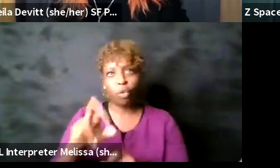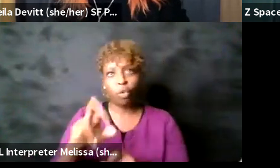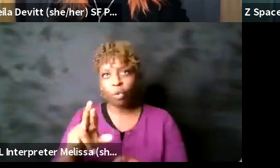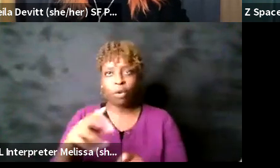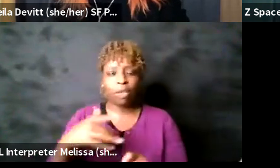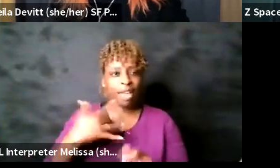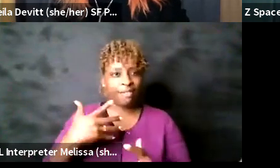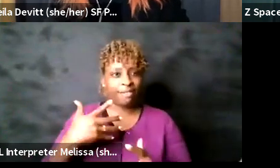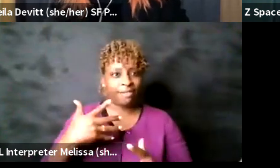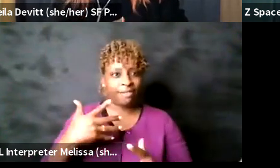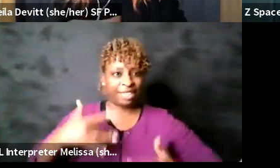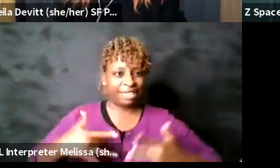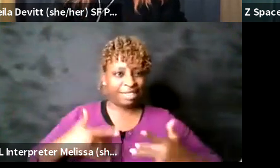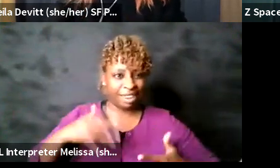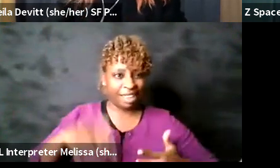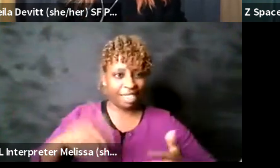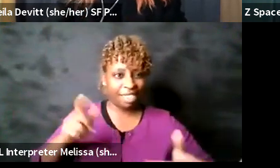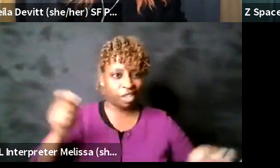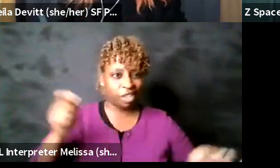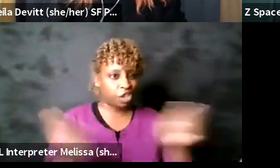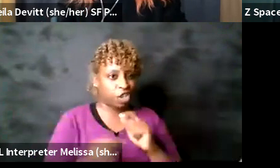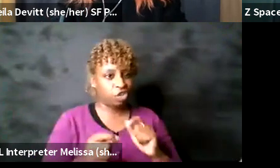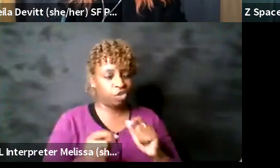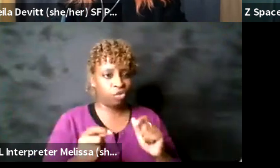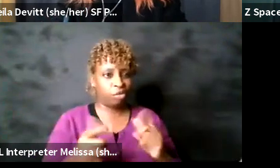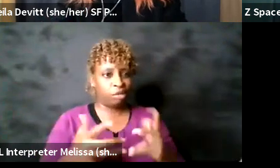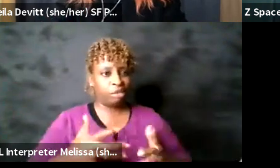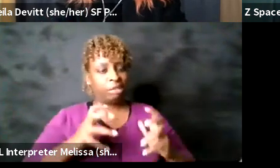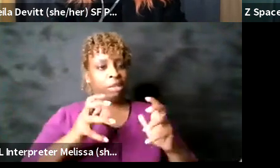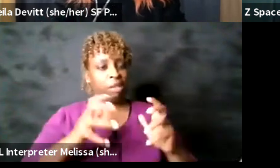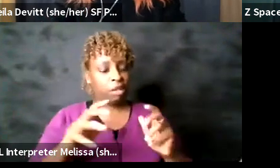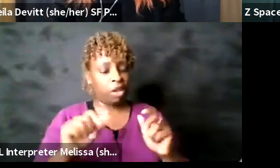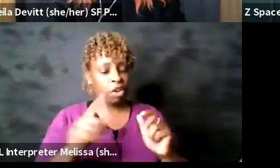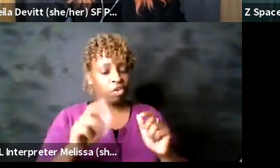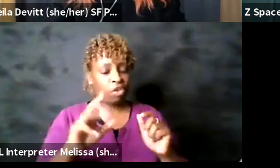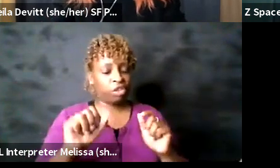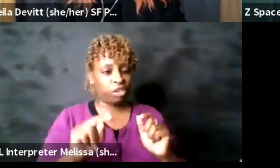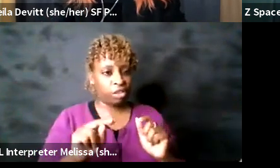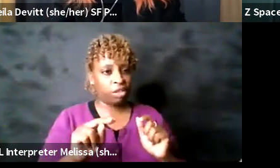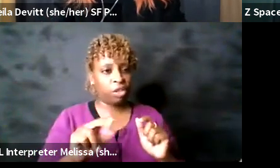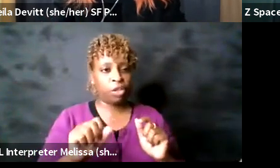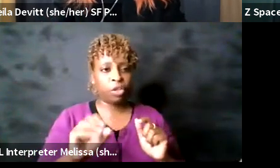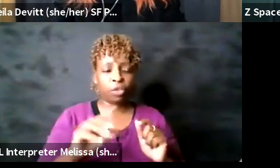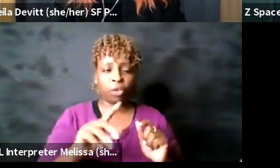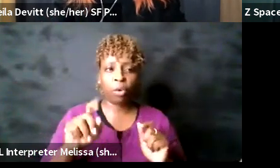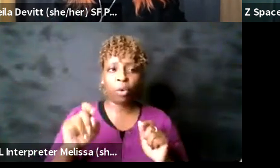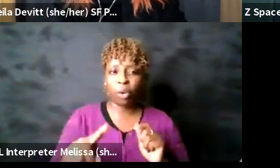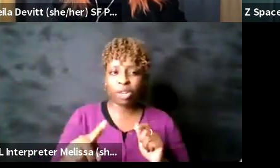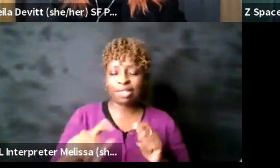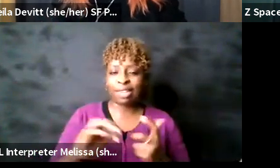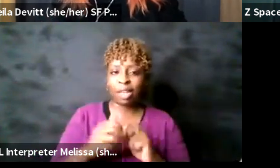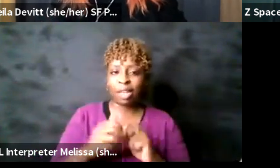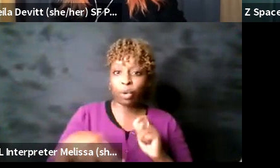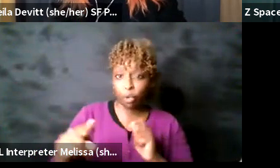and so the question of the night is how are you as uh box office folks and also people that that